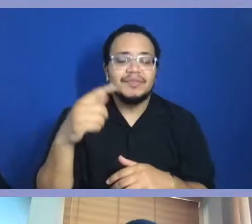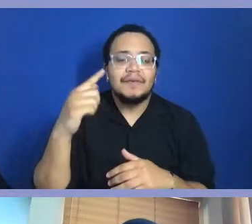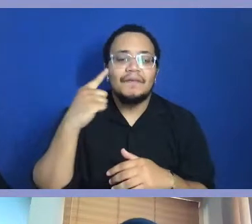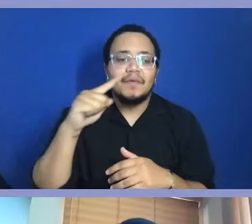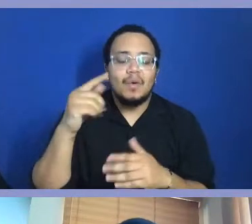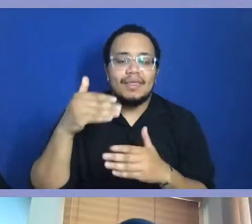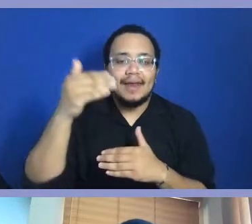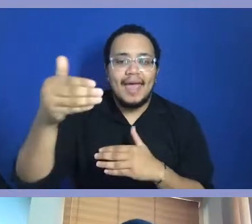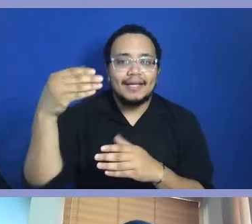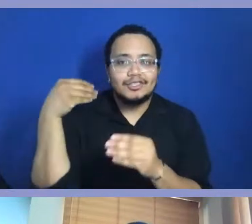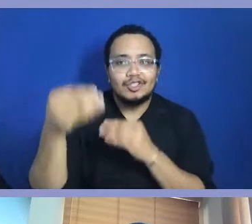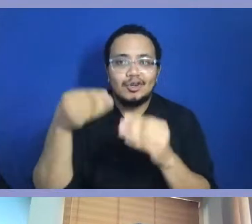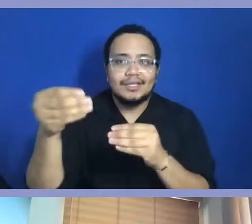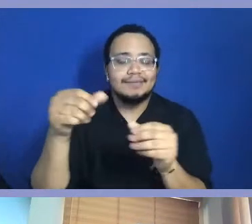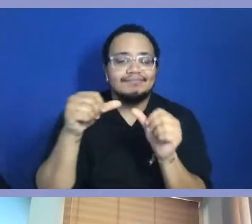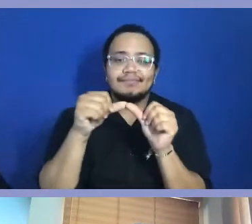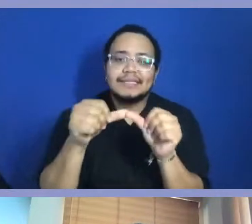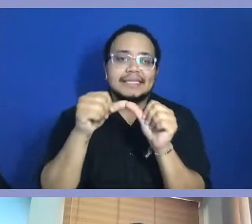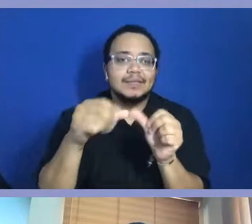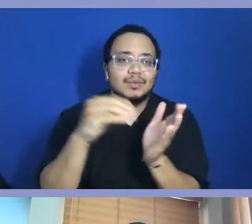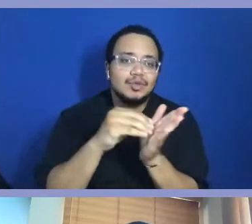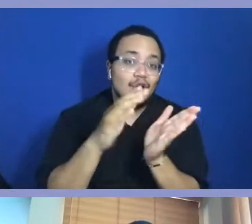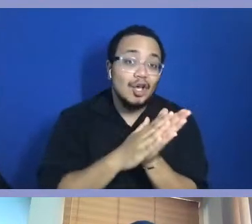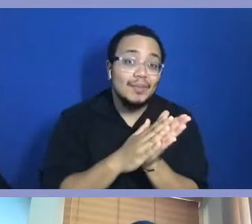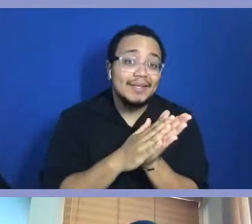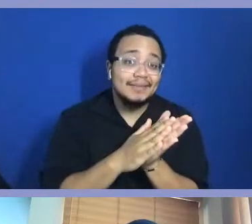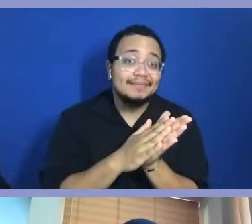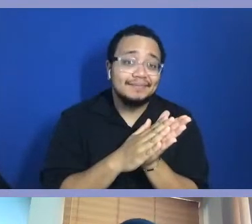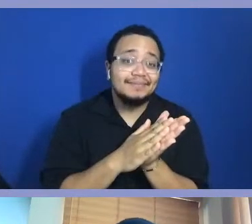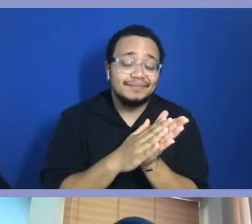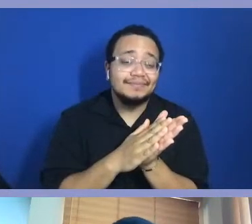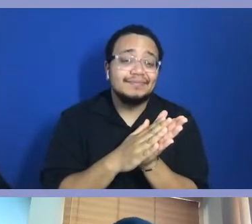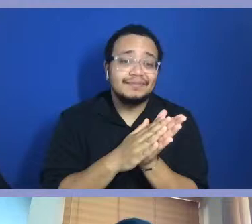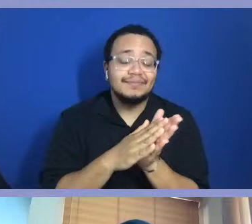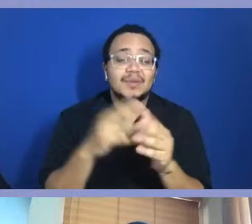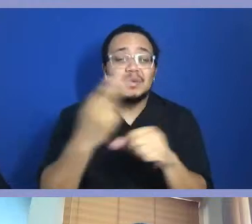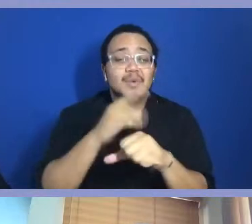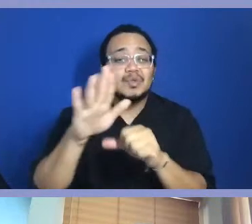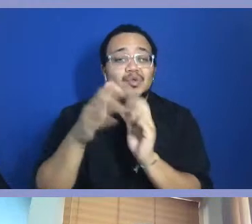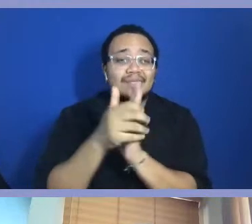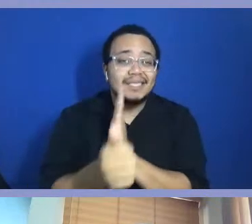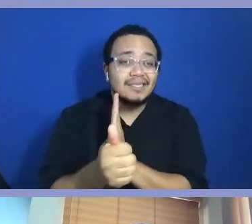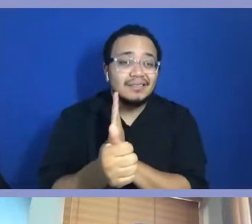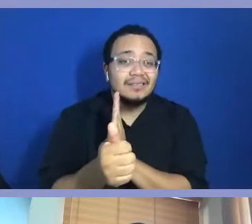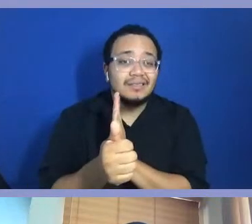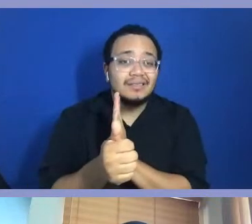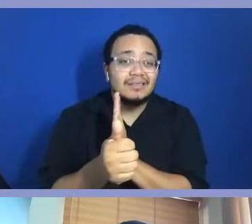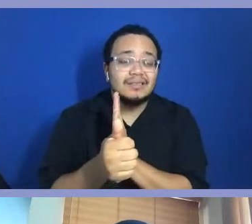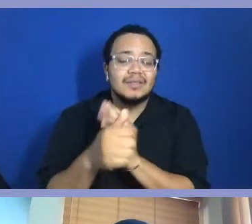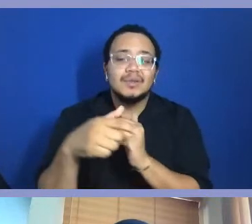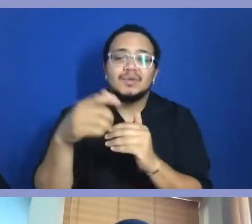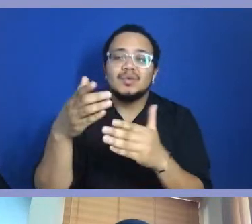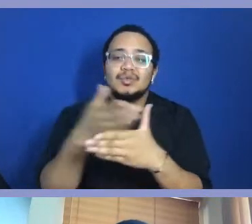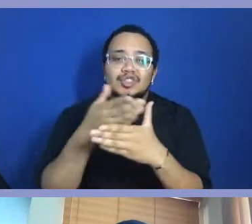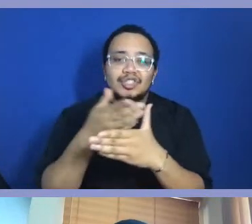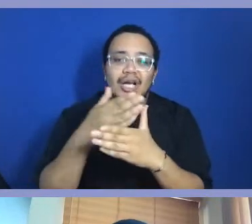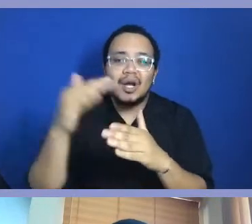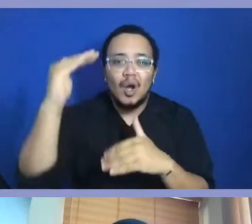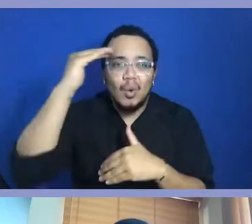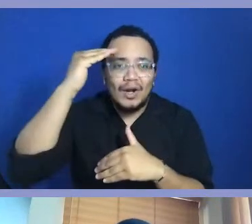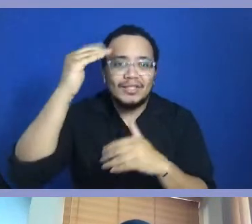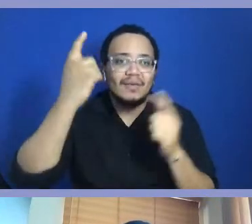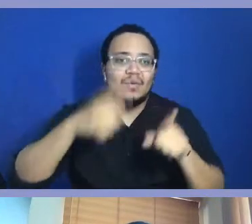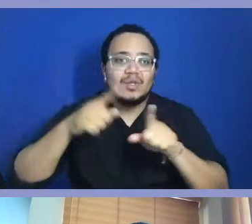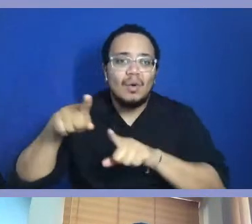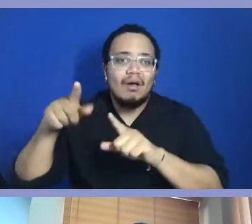for the next generation to continue to document, you know, to continue to utilize your skillset to bring awareness to